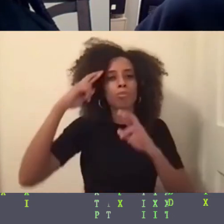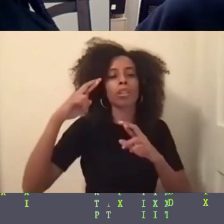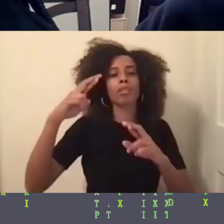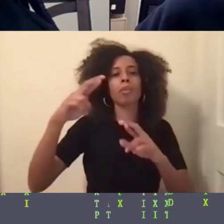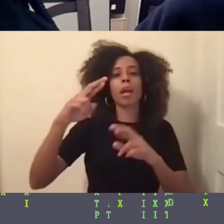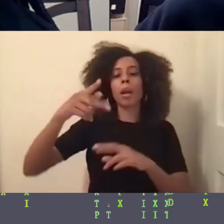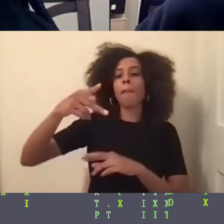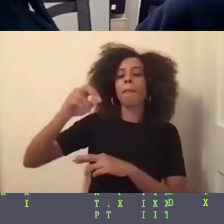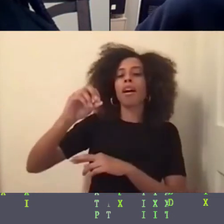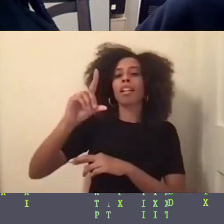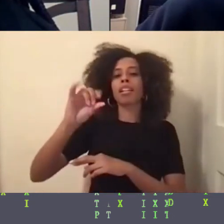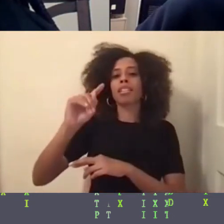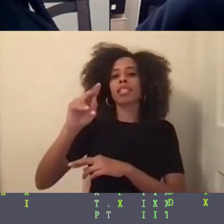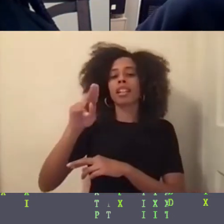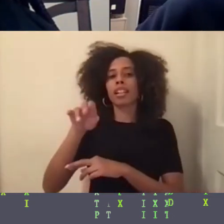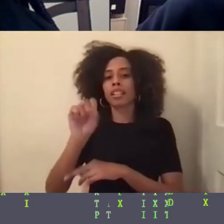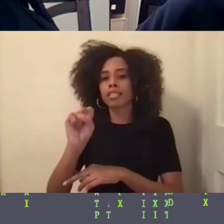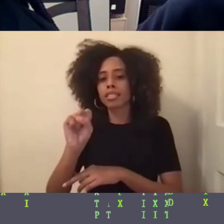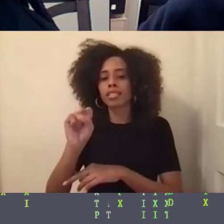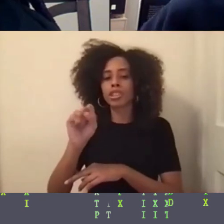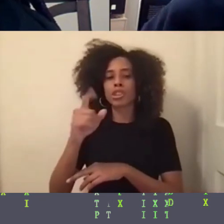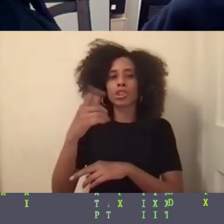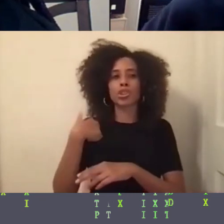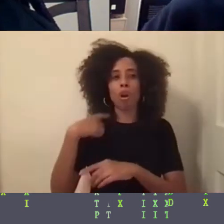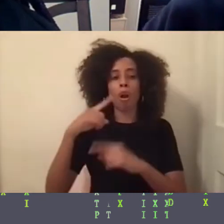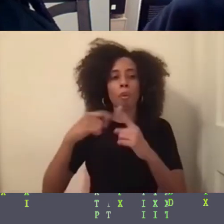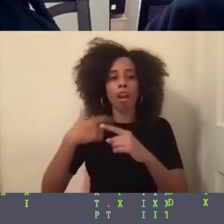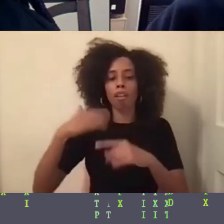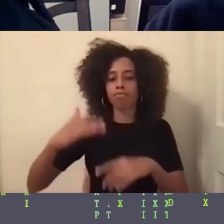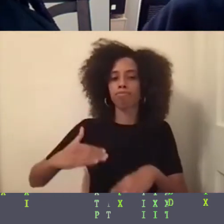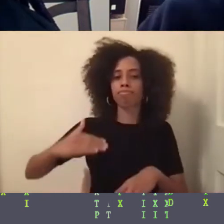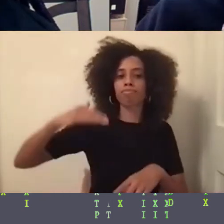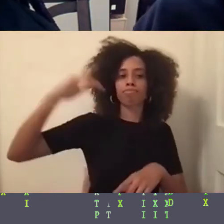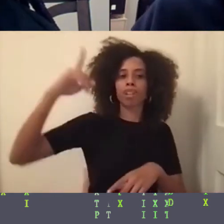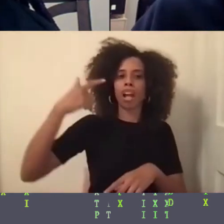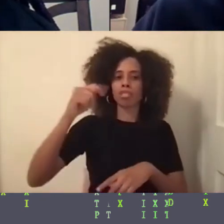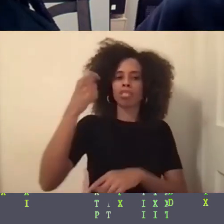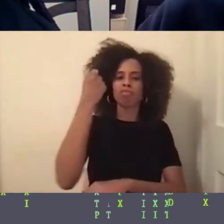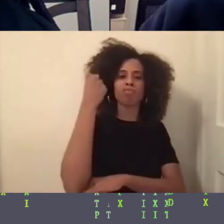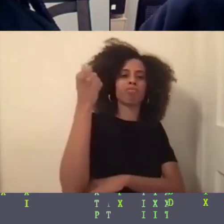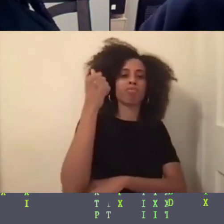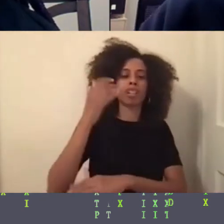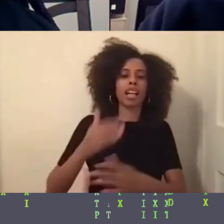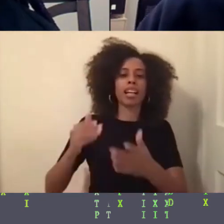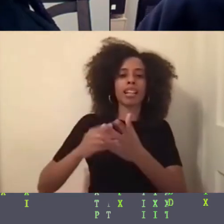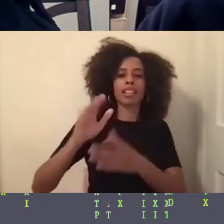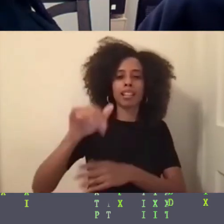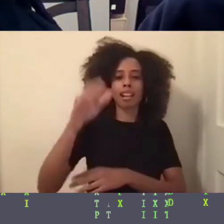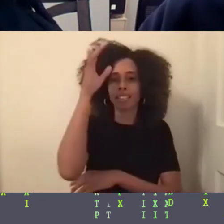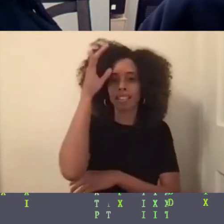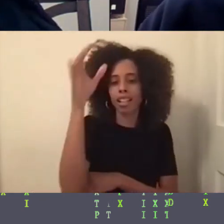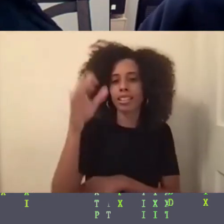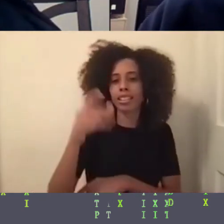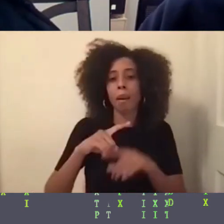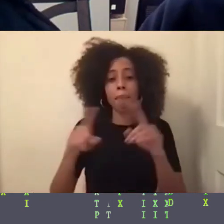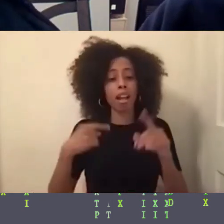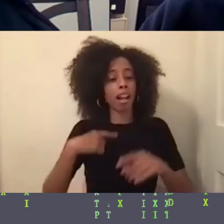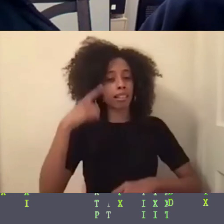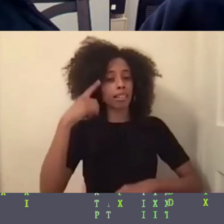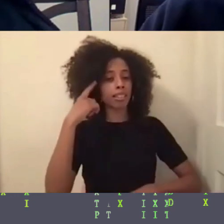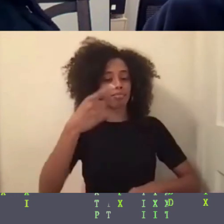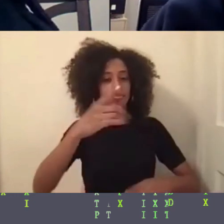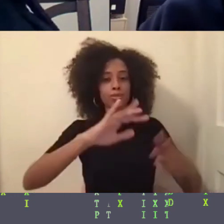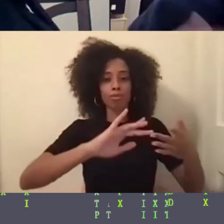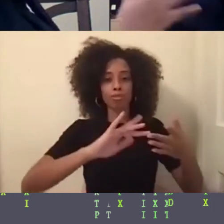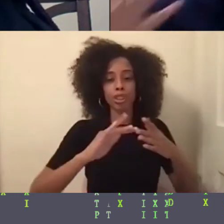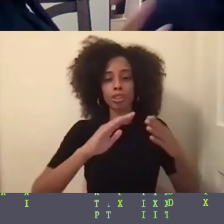I get older and trying to push back on that. Um, but I would say, and even kind of keeping with theme, I think these virtual spaces has, um,